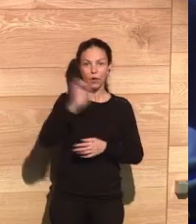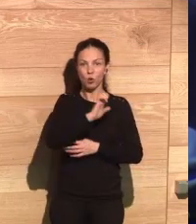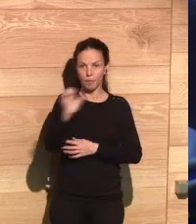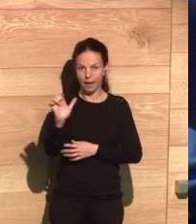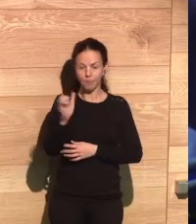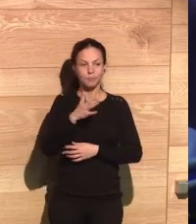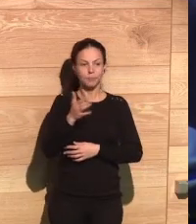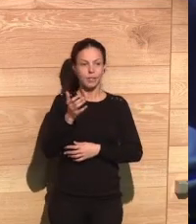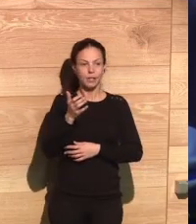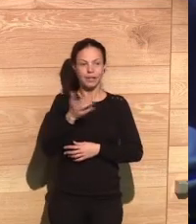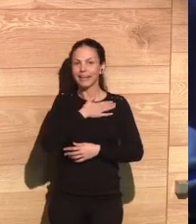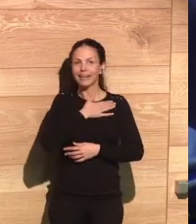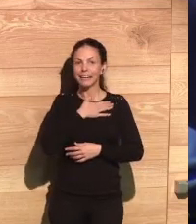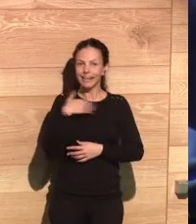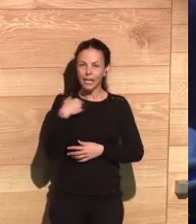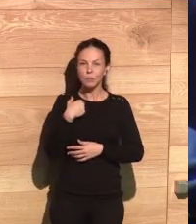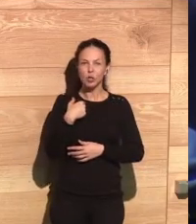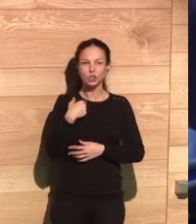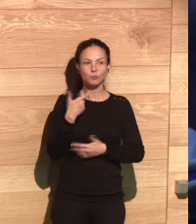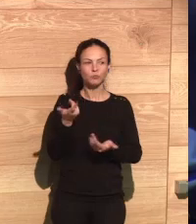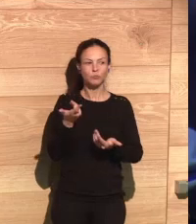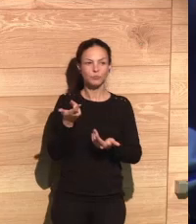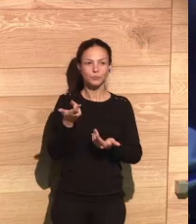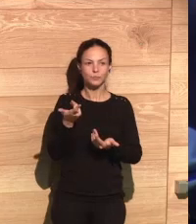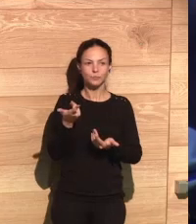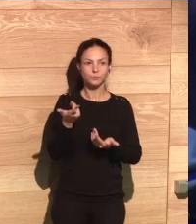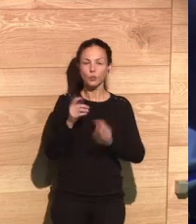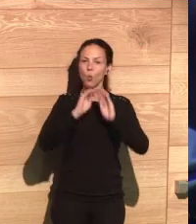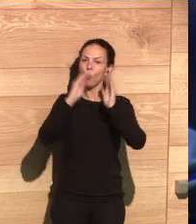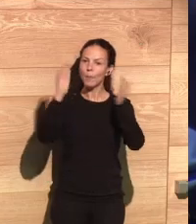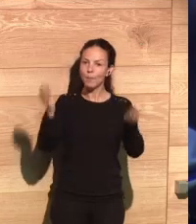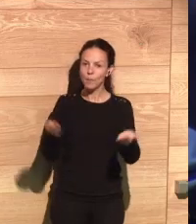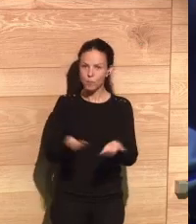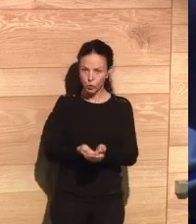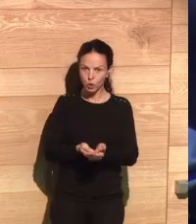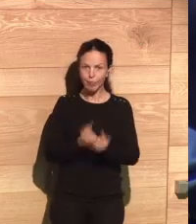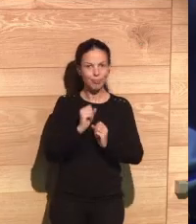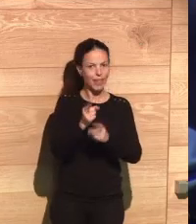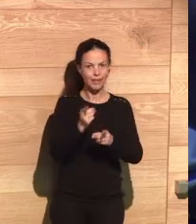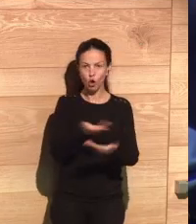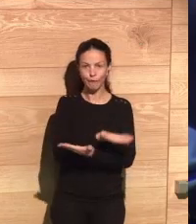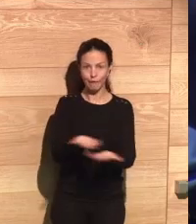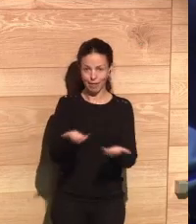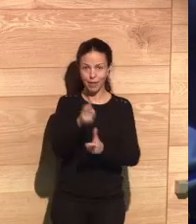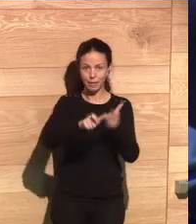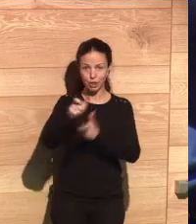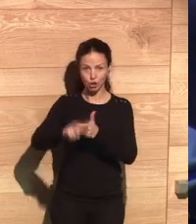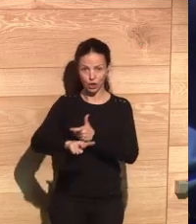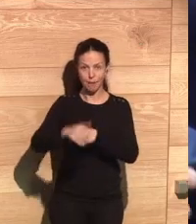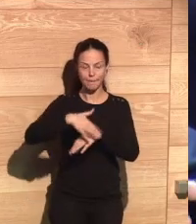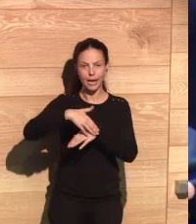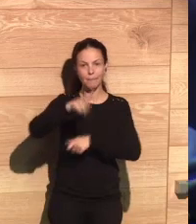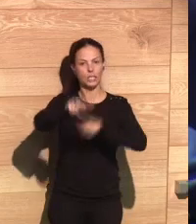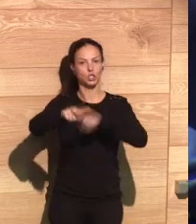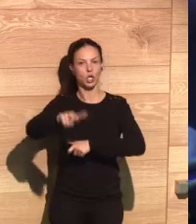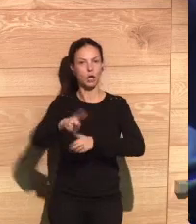idea coming from Europe that tells us that we want to get to this world where people can